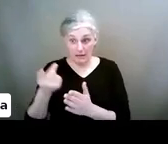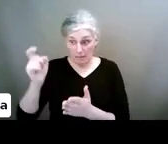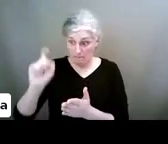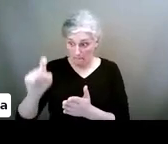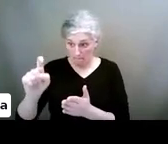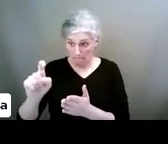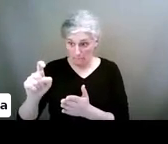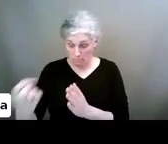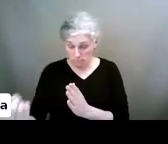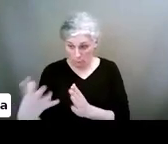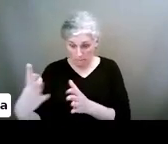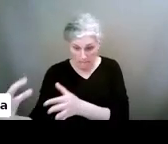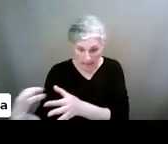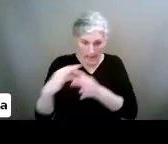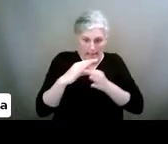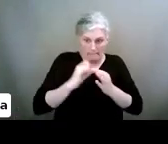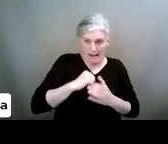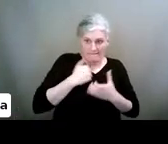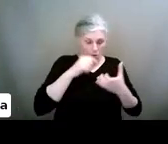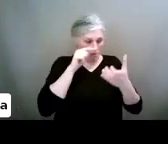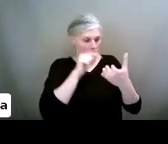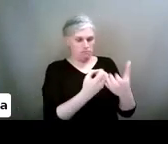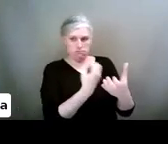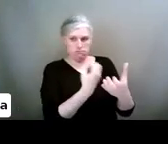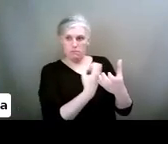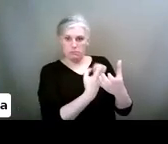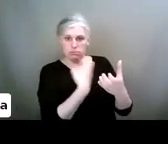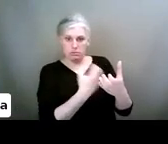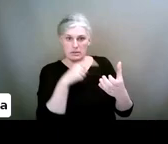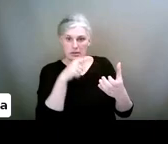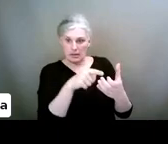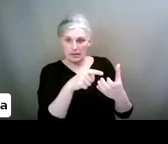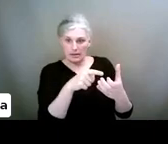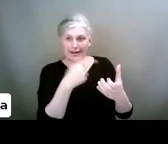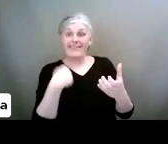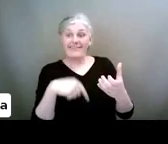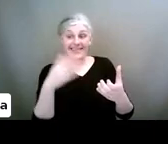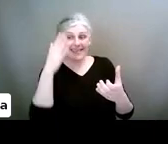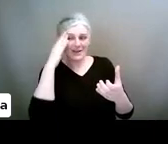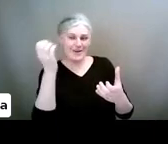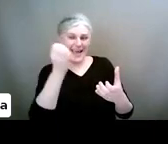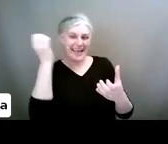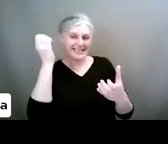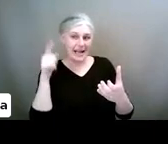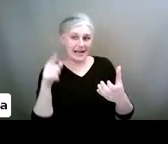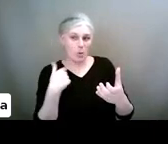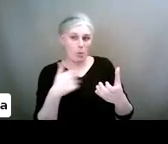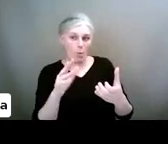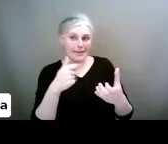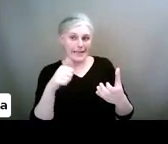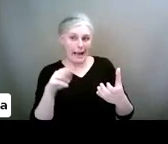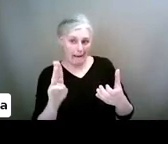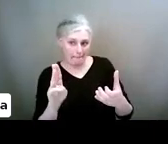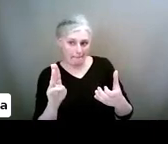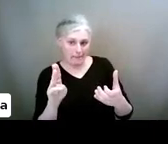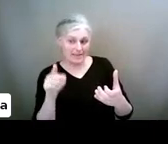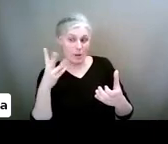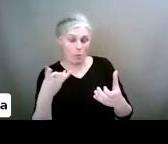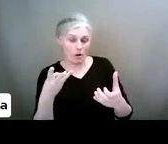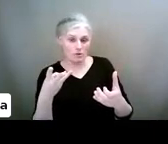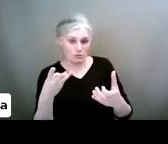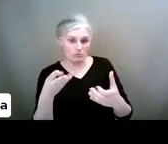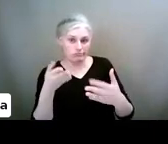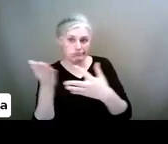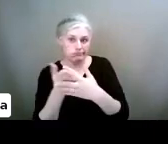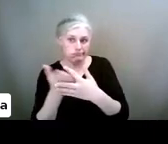so-and-so wants XYZ app. And then opens up a whole conversation about, well, what app is that? Let's research